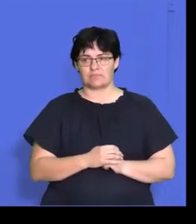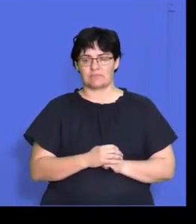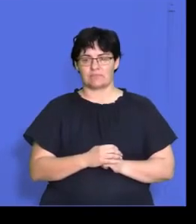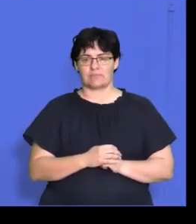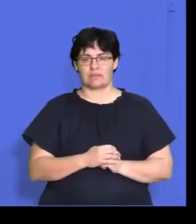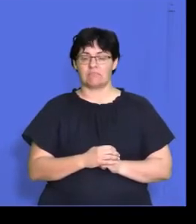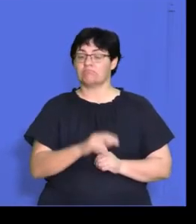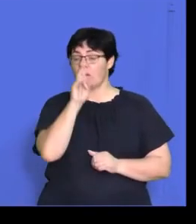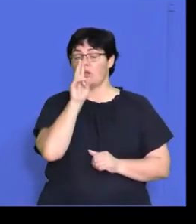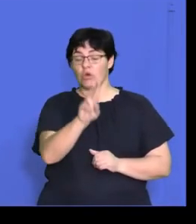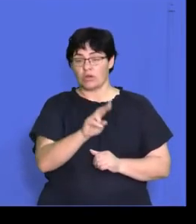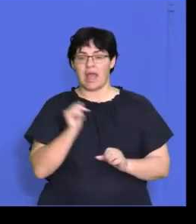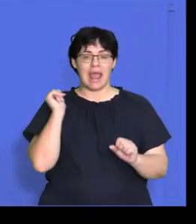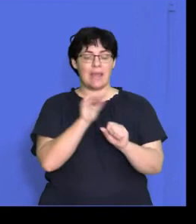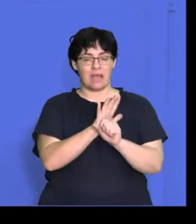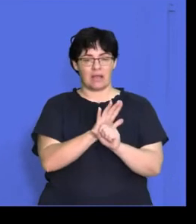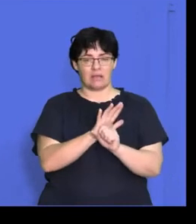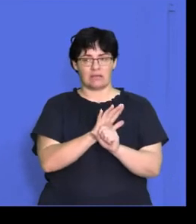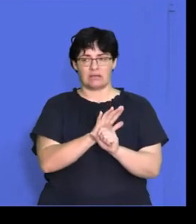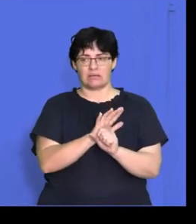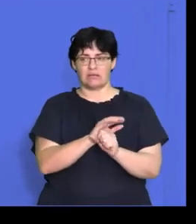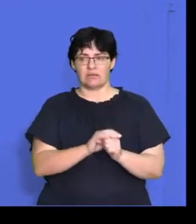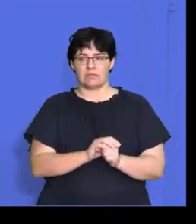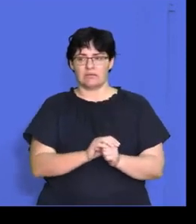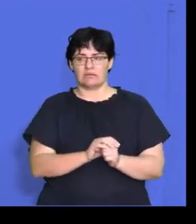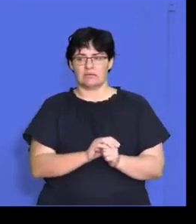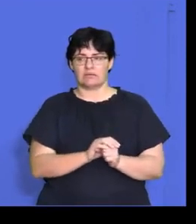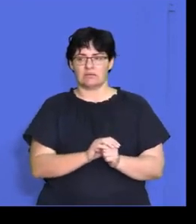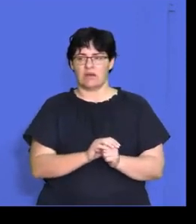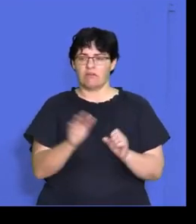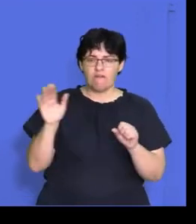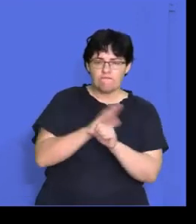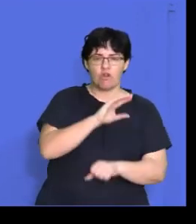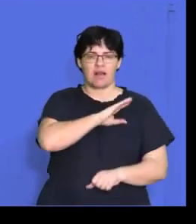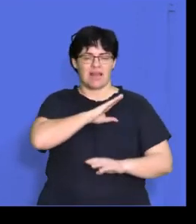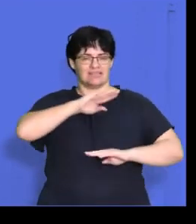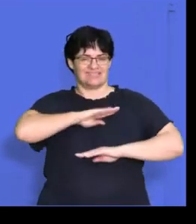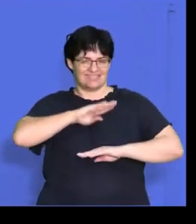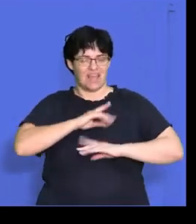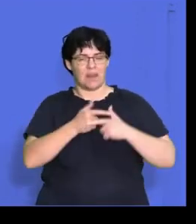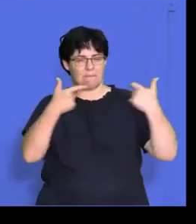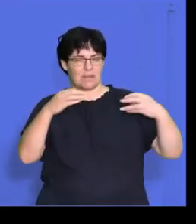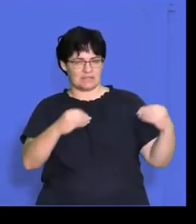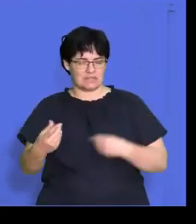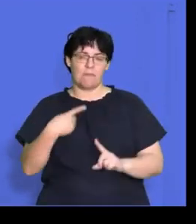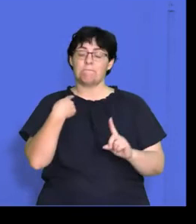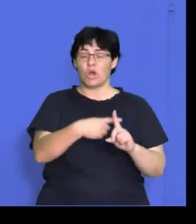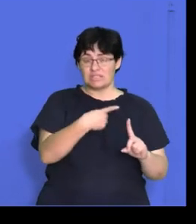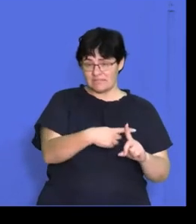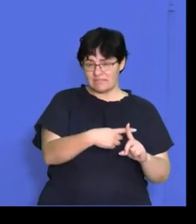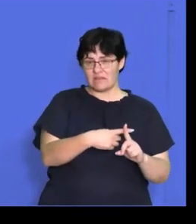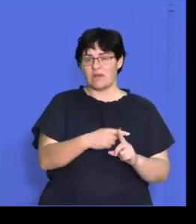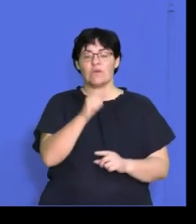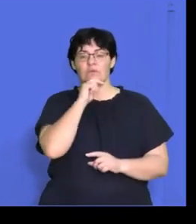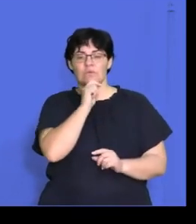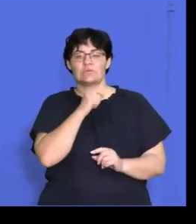if we look at the impact of total client customer satisfaction on large businesses so the positives is it uses